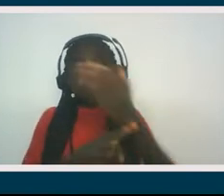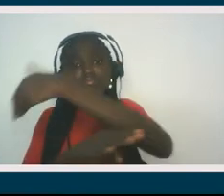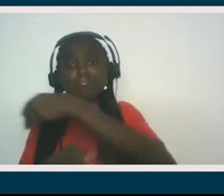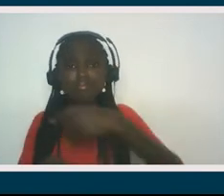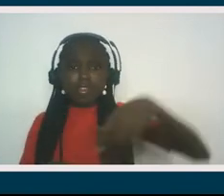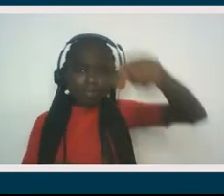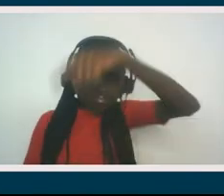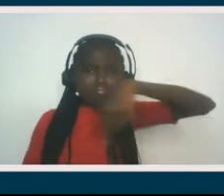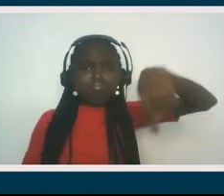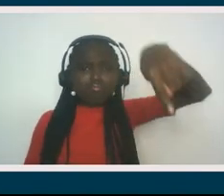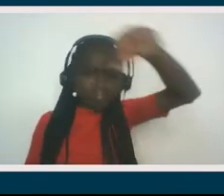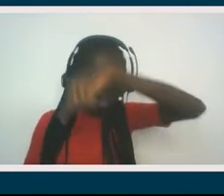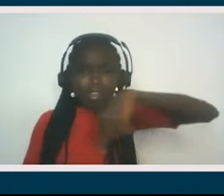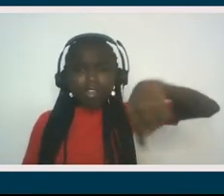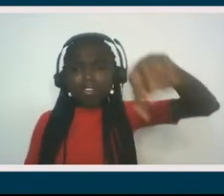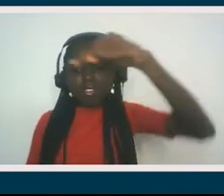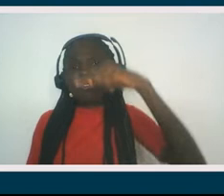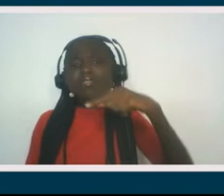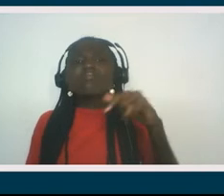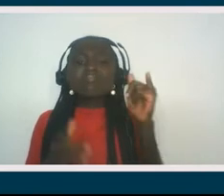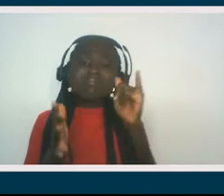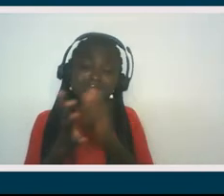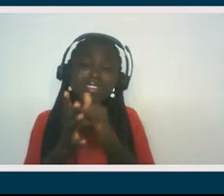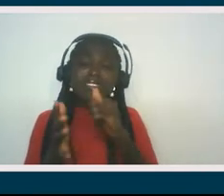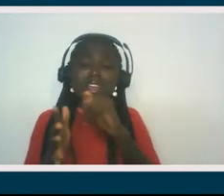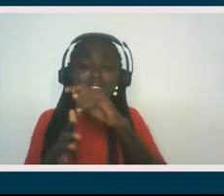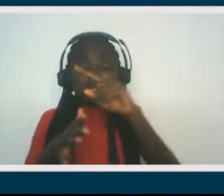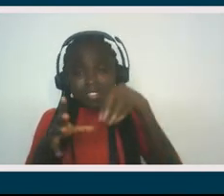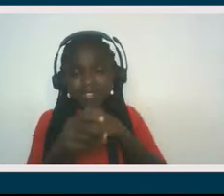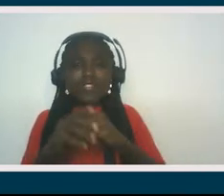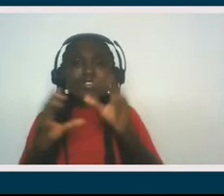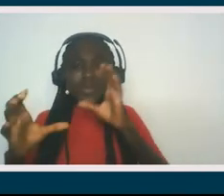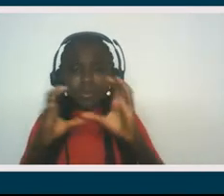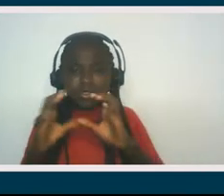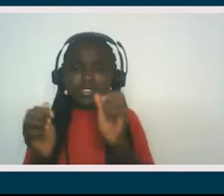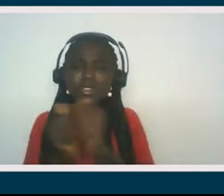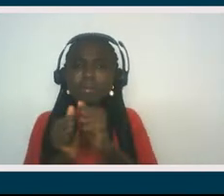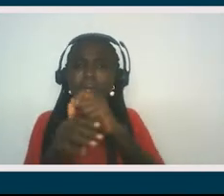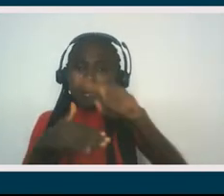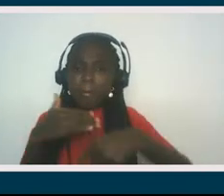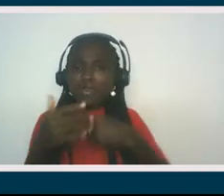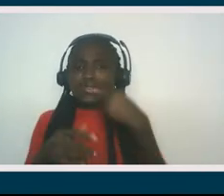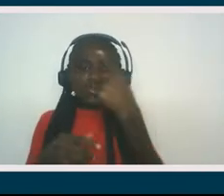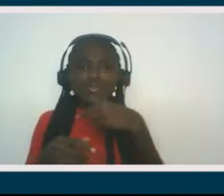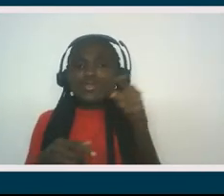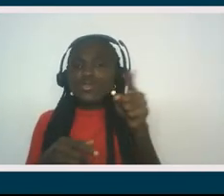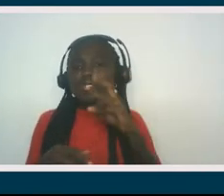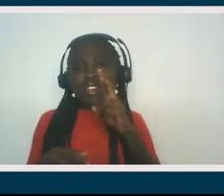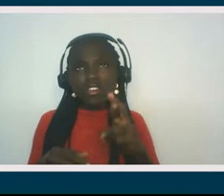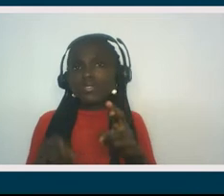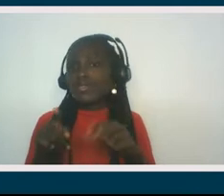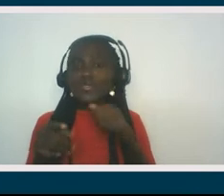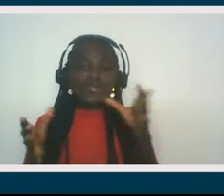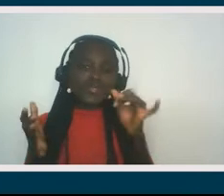is part of communicating and part of learning about who you are. And we definitely don't want that. Right. Like it's definitely not okay.